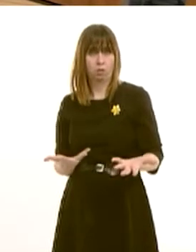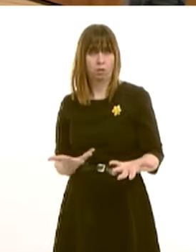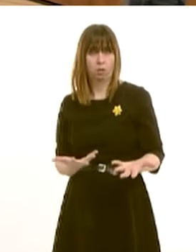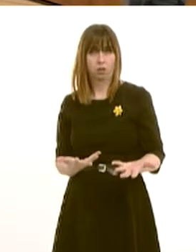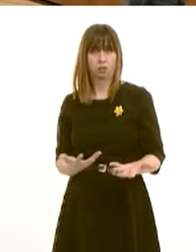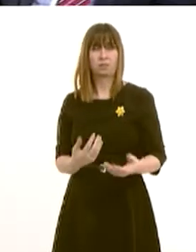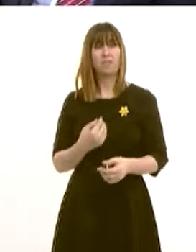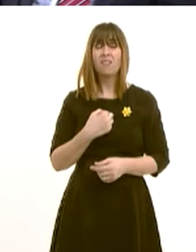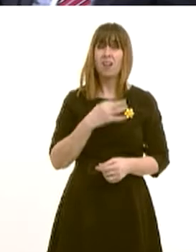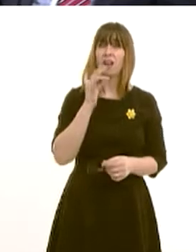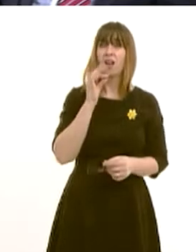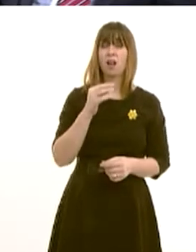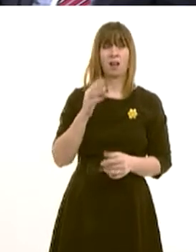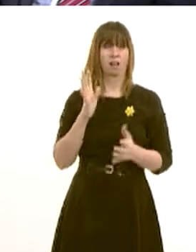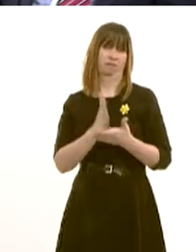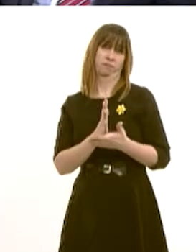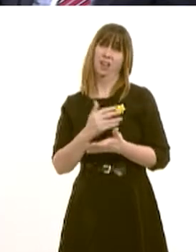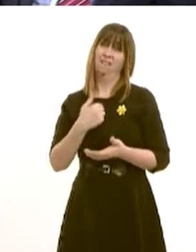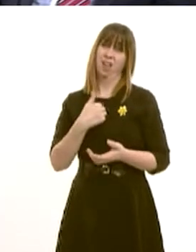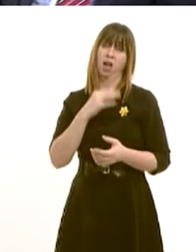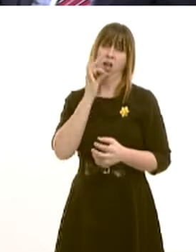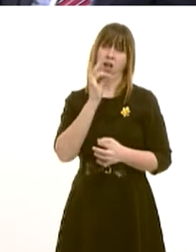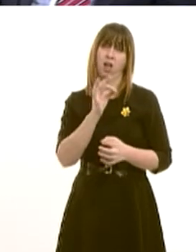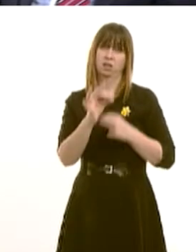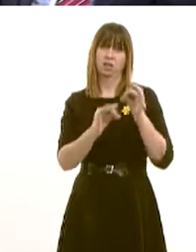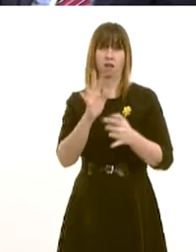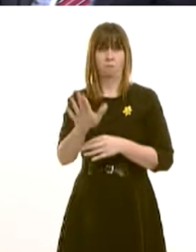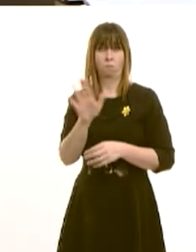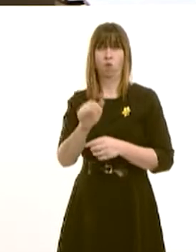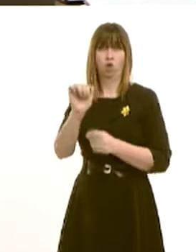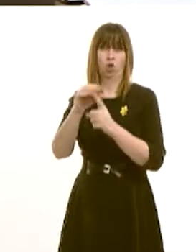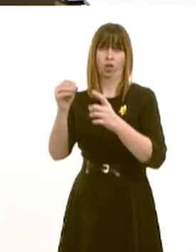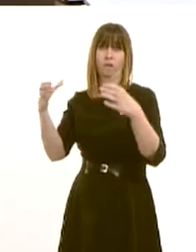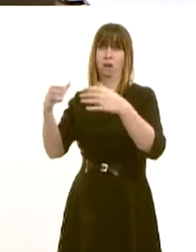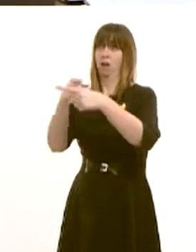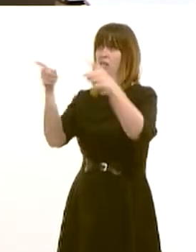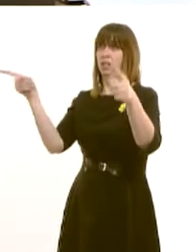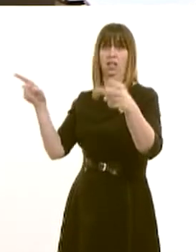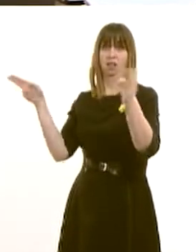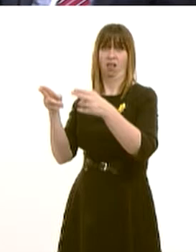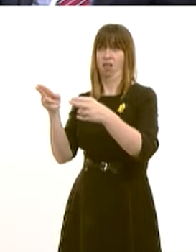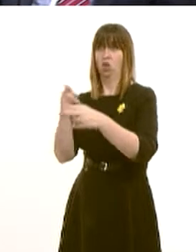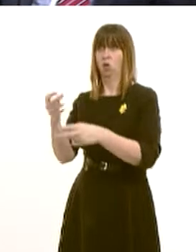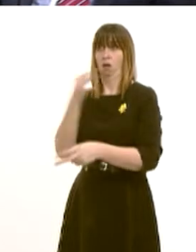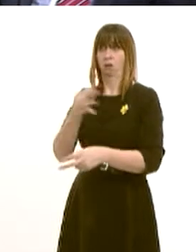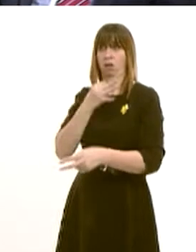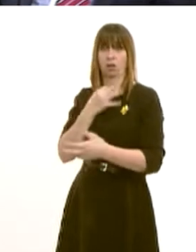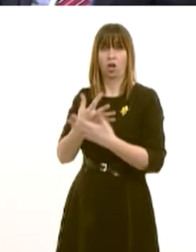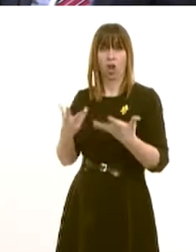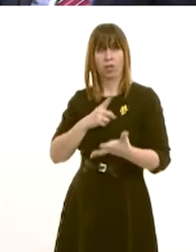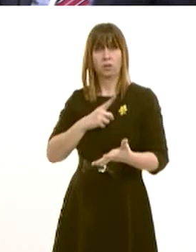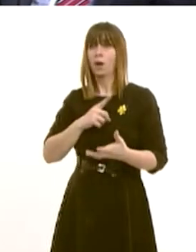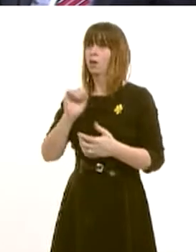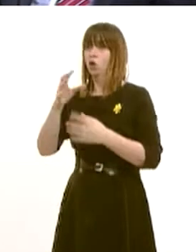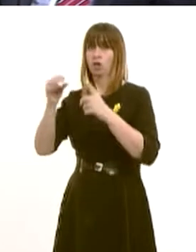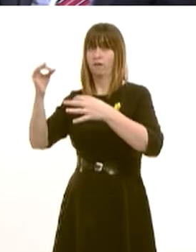number of questions. will be bad benches who will feel that they're not able to ask questions. That's for another time. I he asked the question about Cardiff and the Vale.